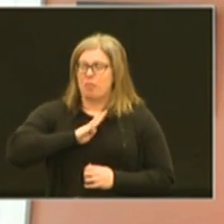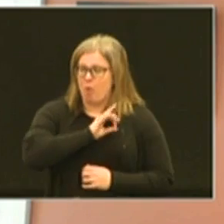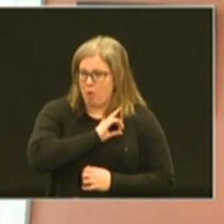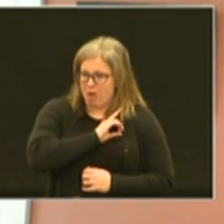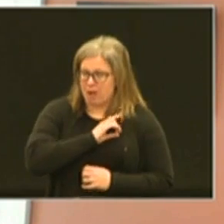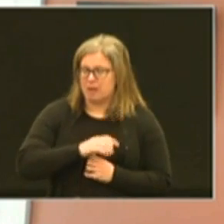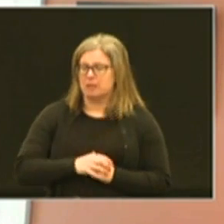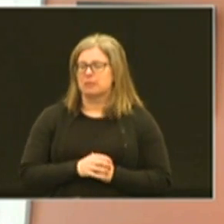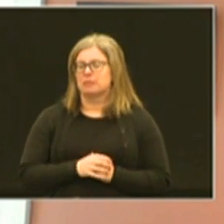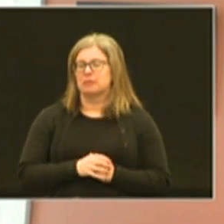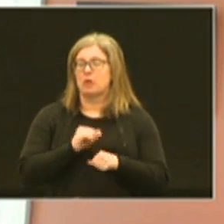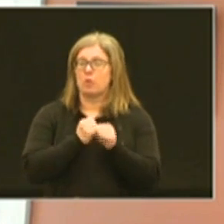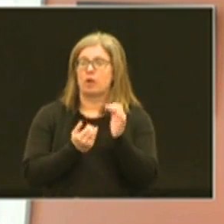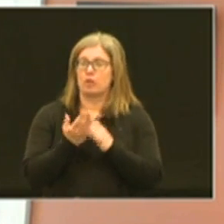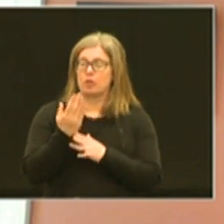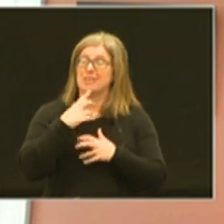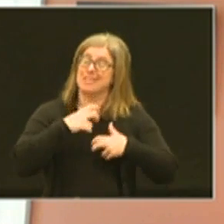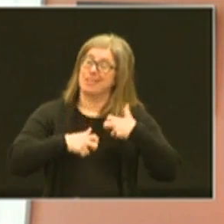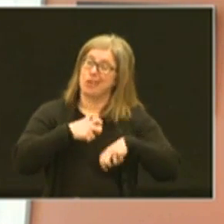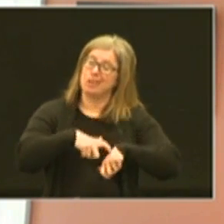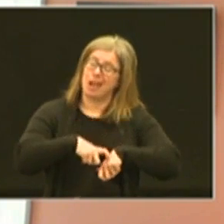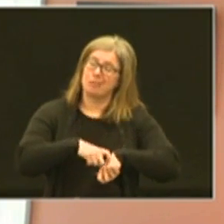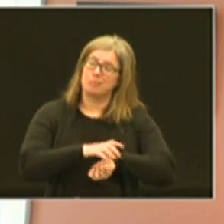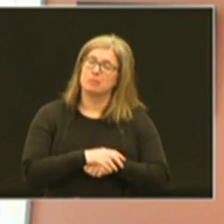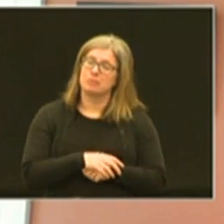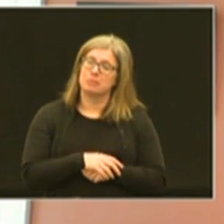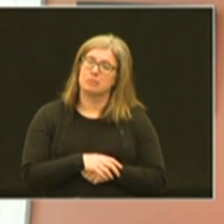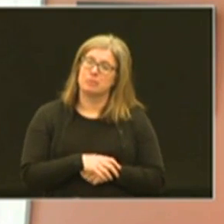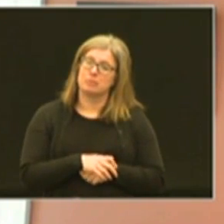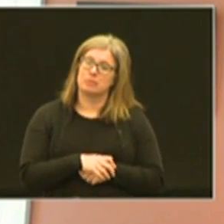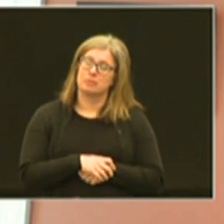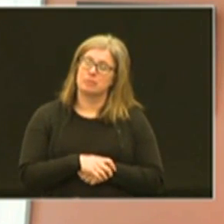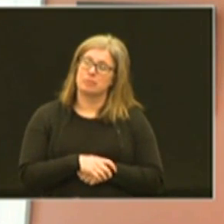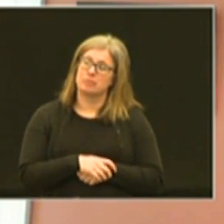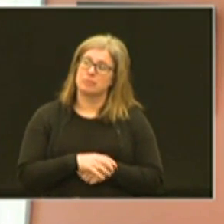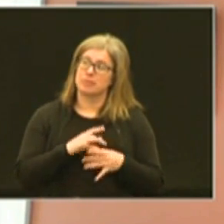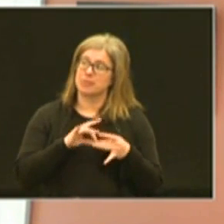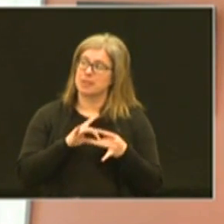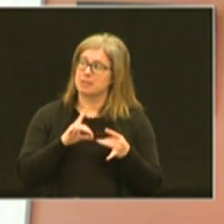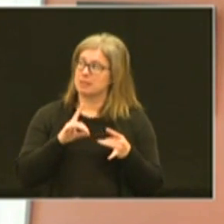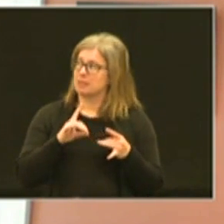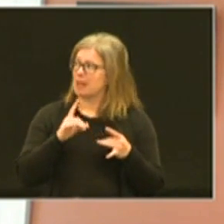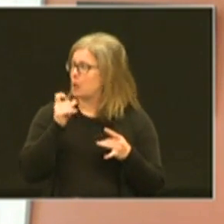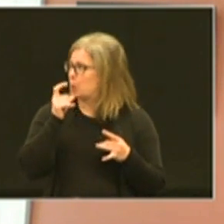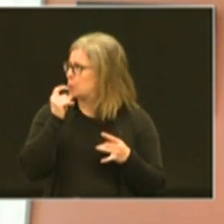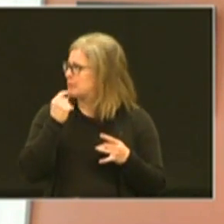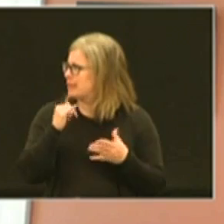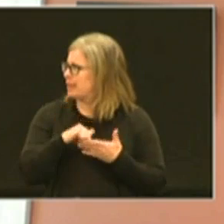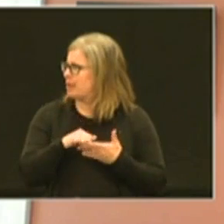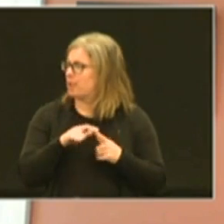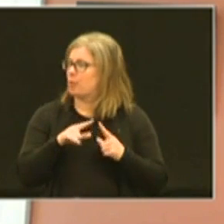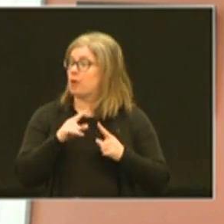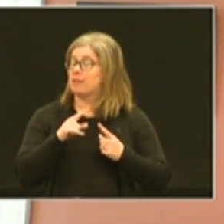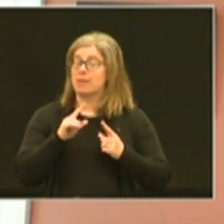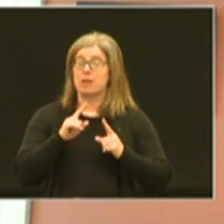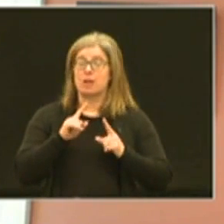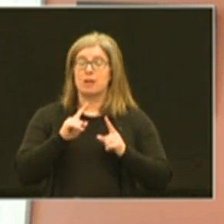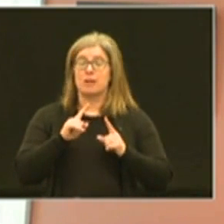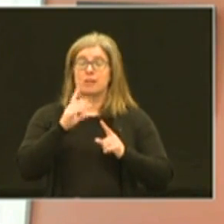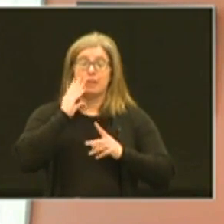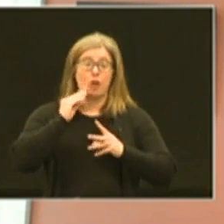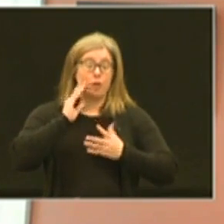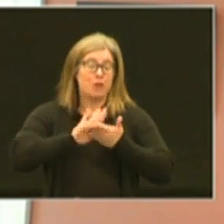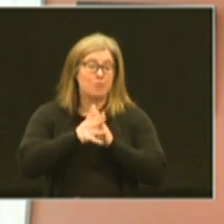working through what's a difficult time but it's as the saying goes i think i don't know who said when the when the going gets tough